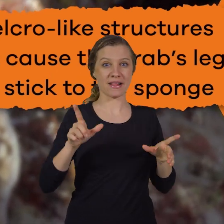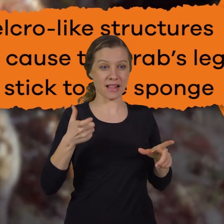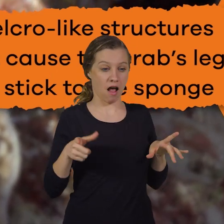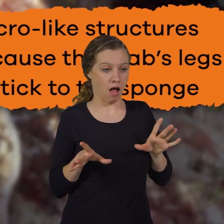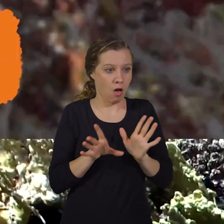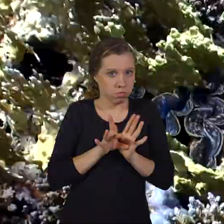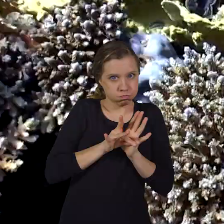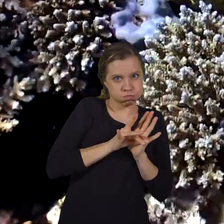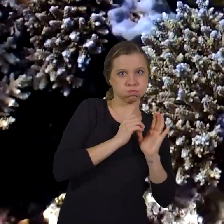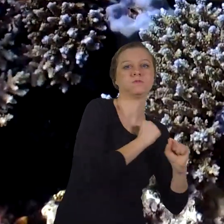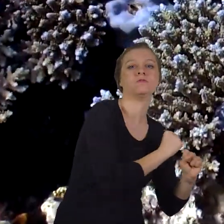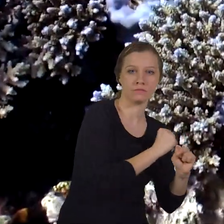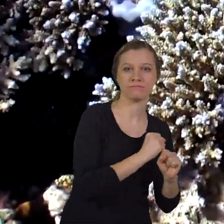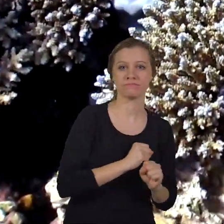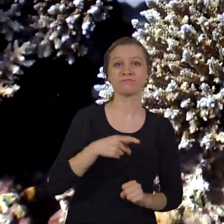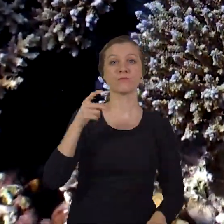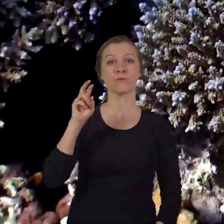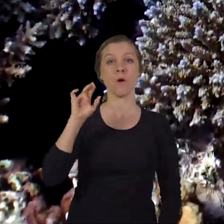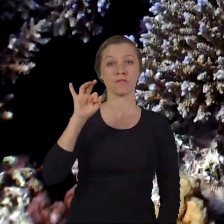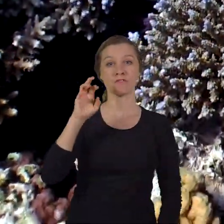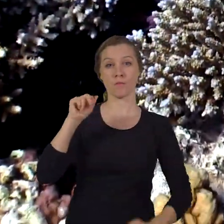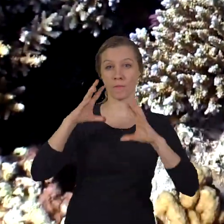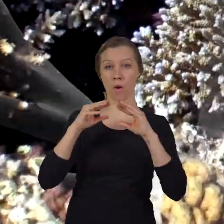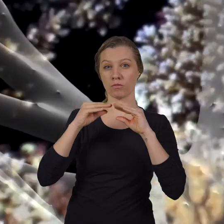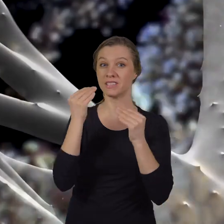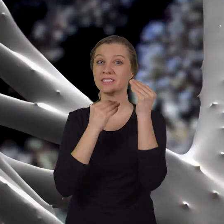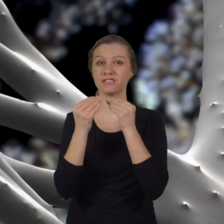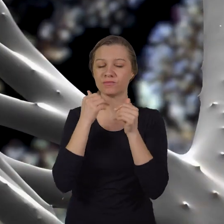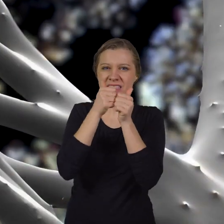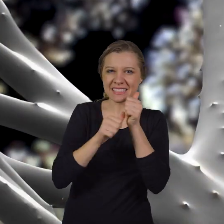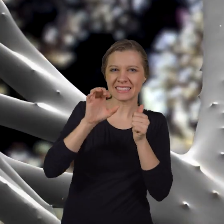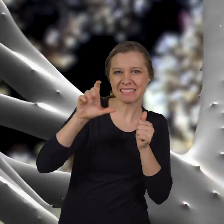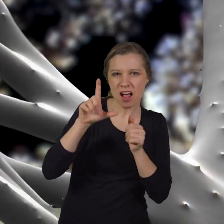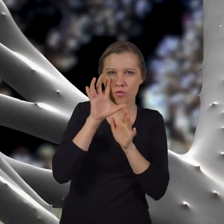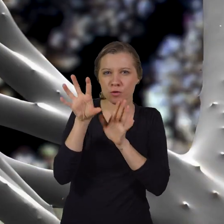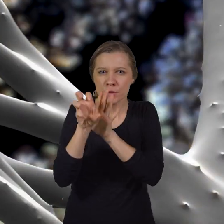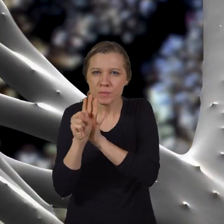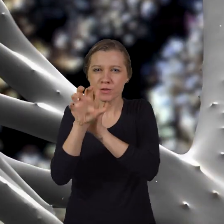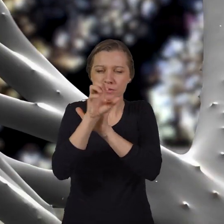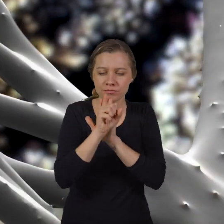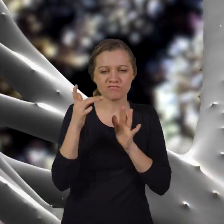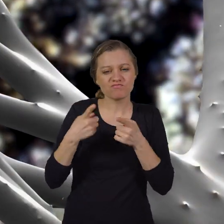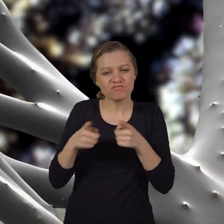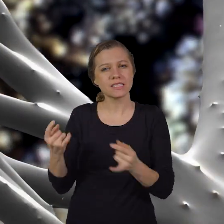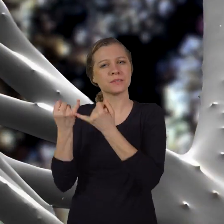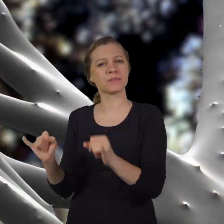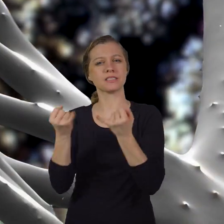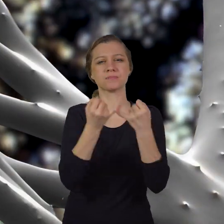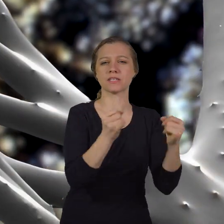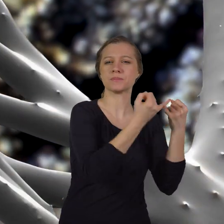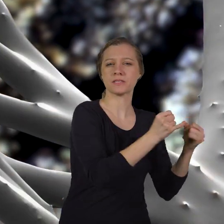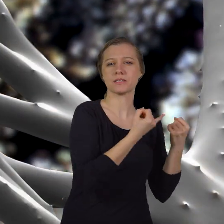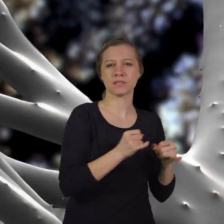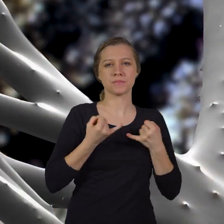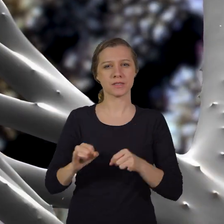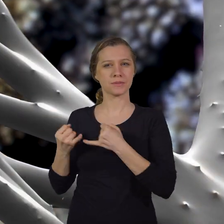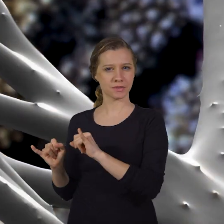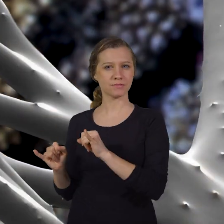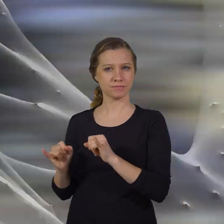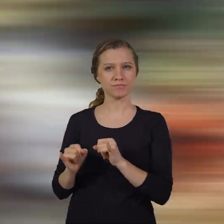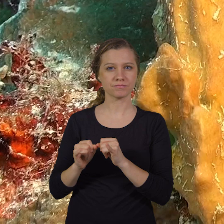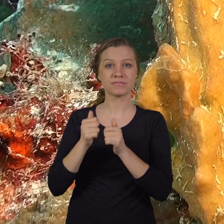sponge. When Periphera eat, they do so with each cell, because they are all independent from the other.